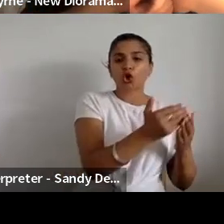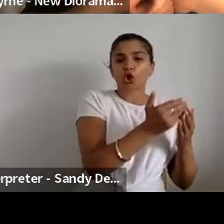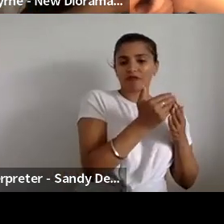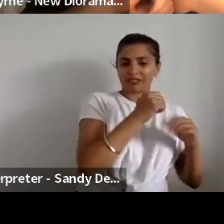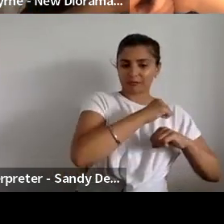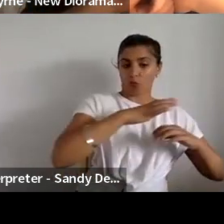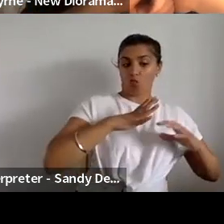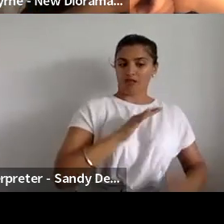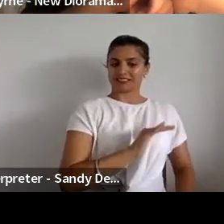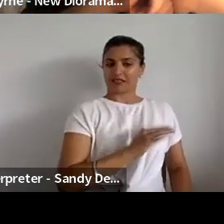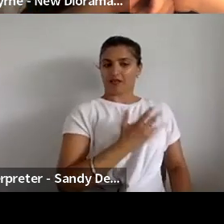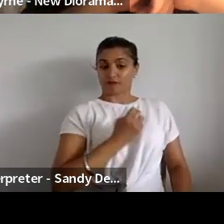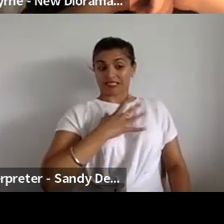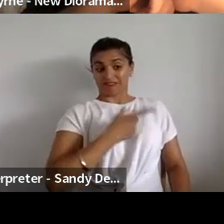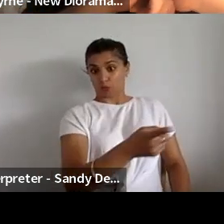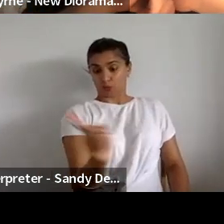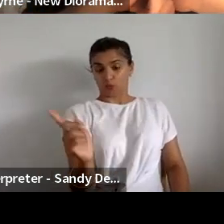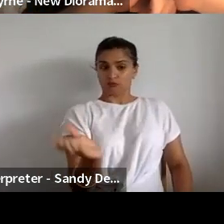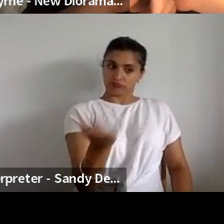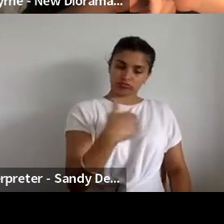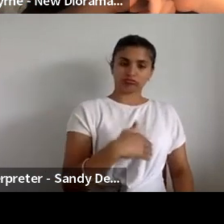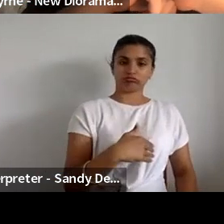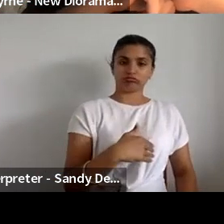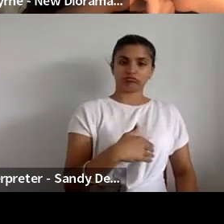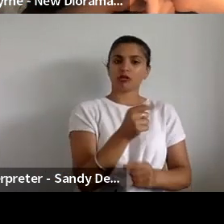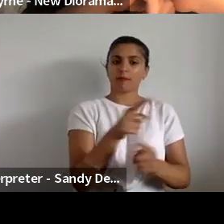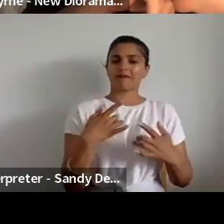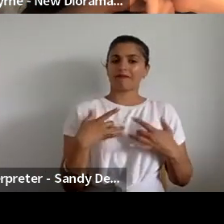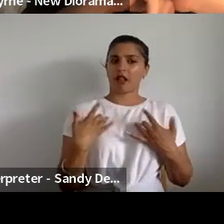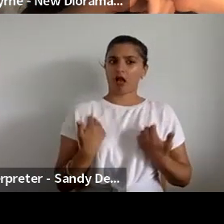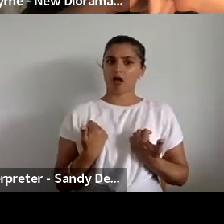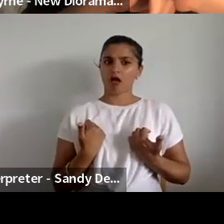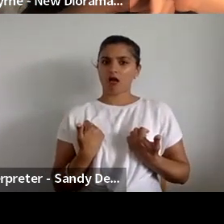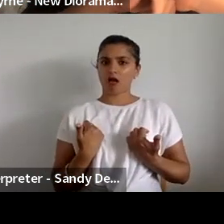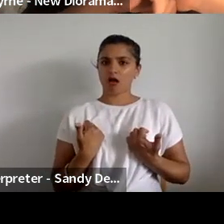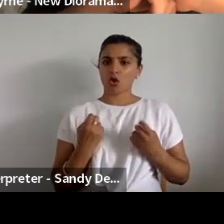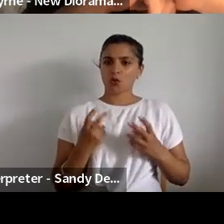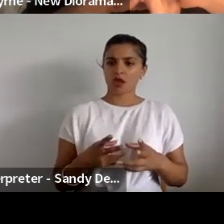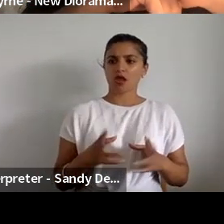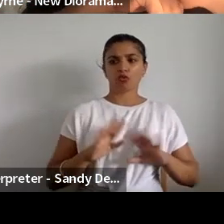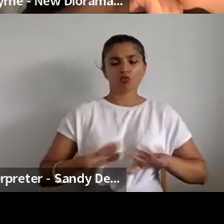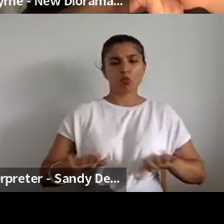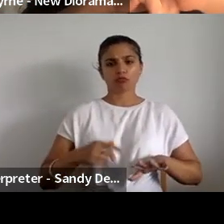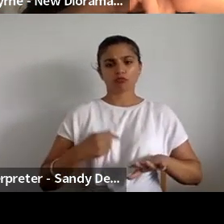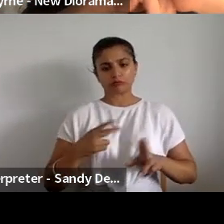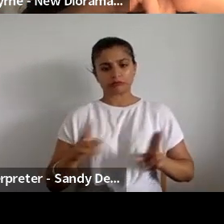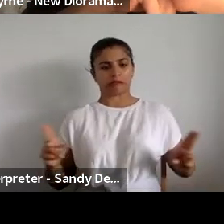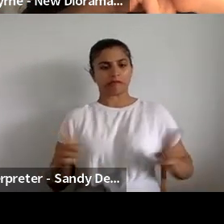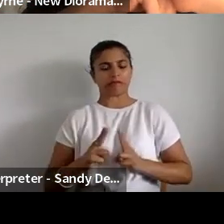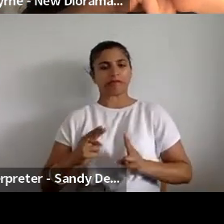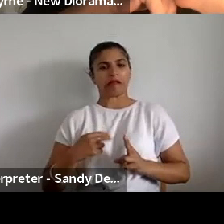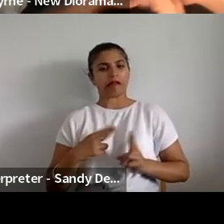was sort of there to be to be sort of claimed rather than making it feel like it was somehow a sort of numbers exercise, or we were.